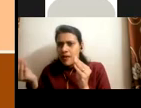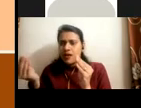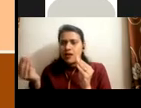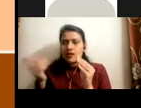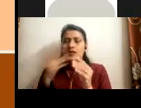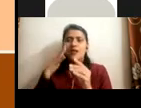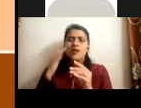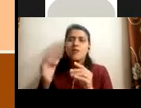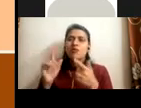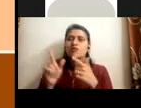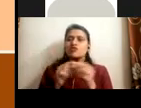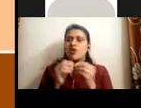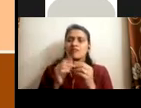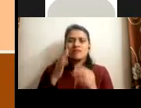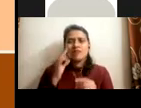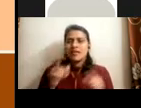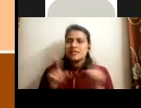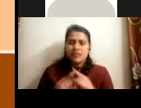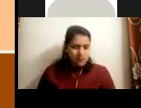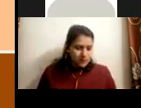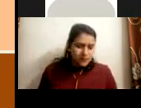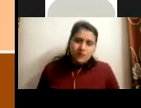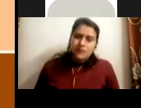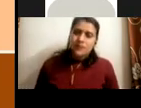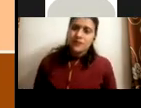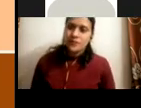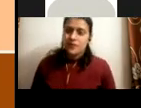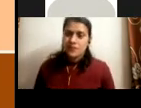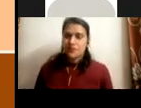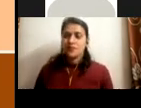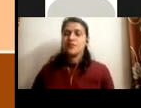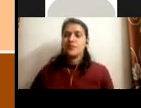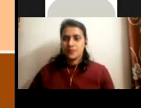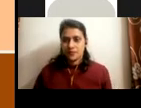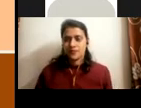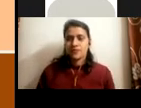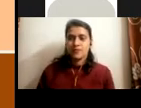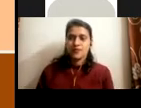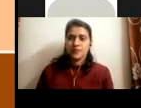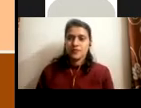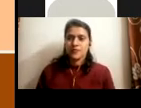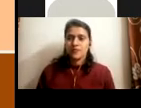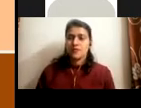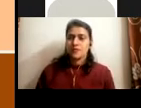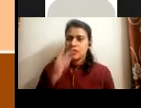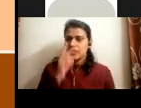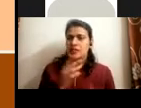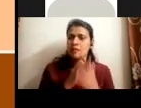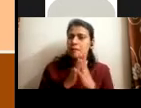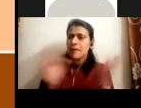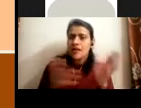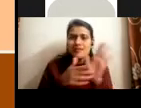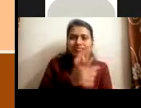important to the job, you know, and, uh, to make sure there's continuity. Okay. Then we saw huge divergence in skill base.